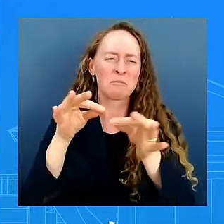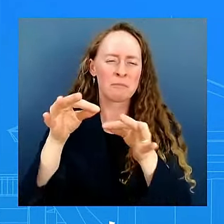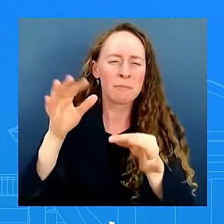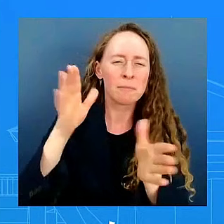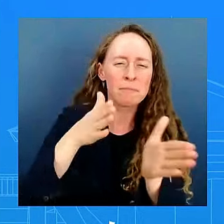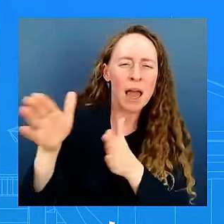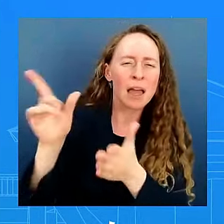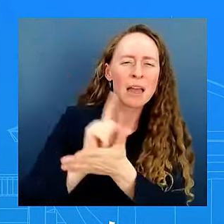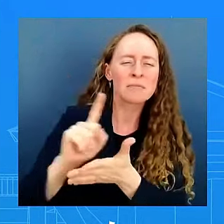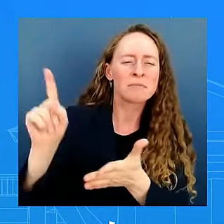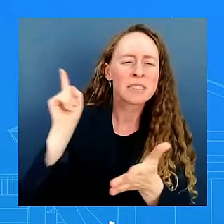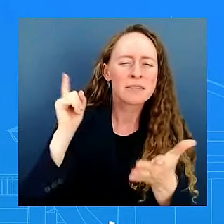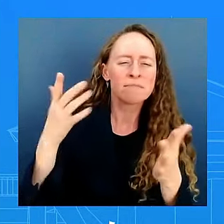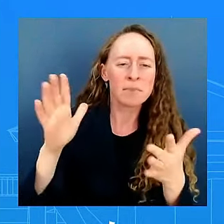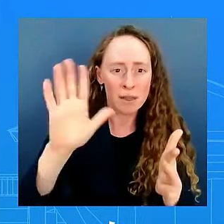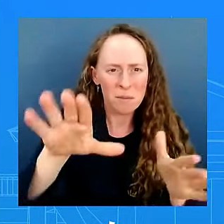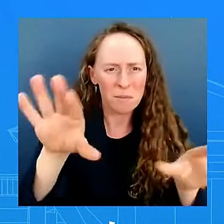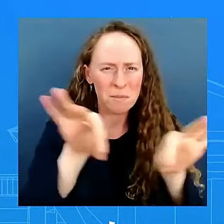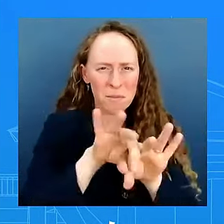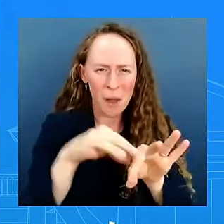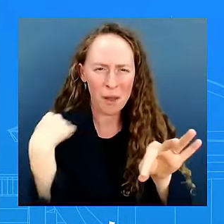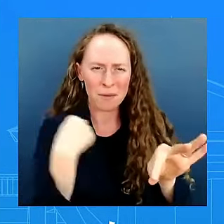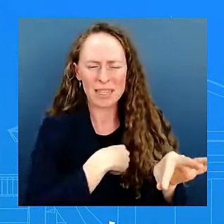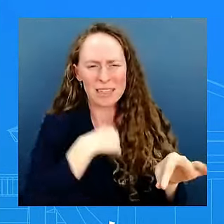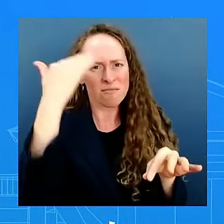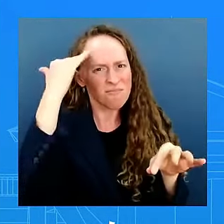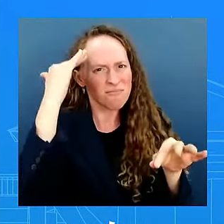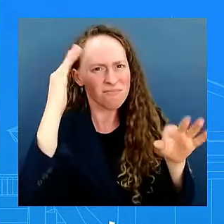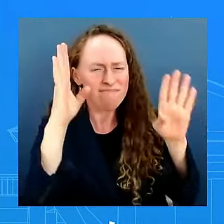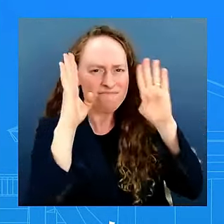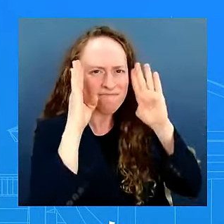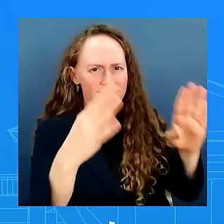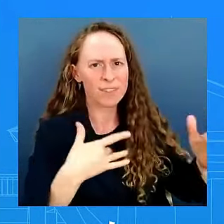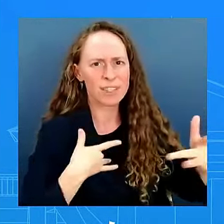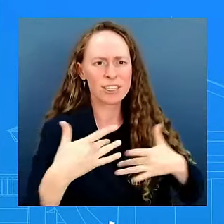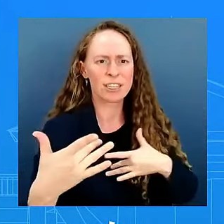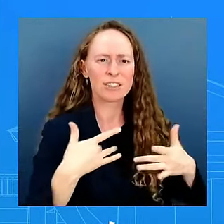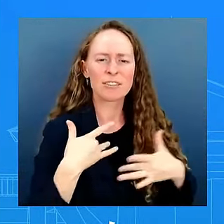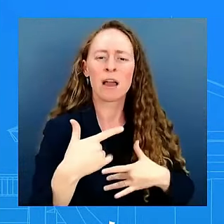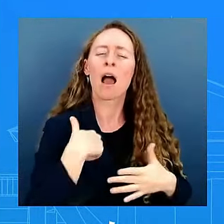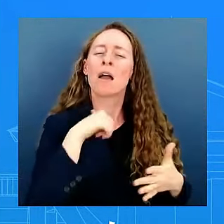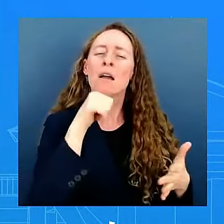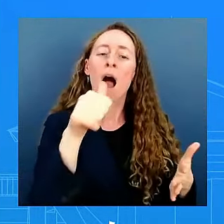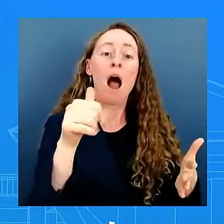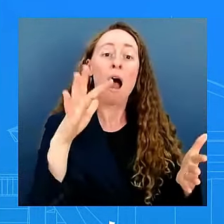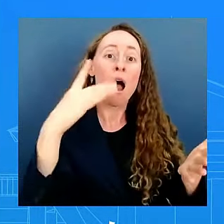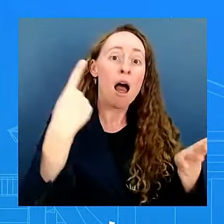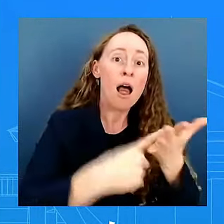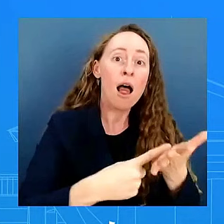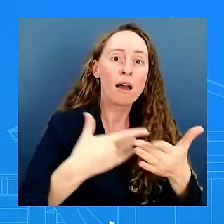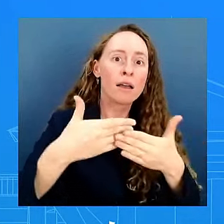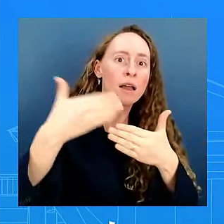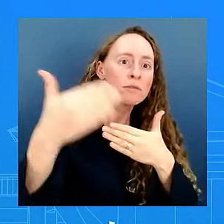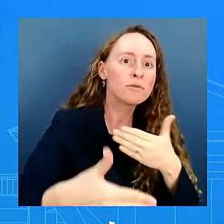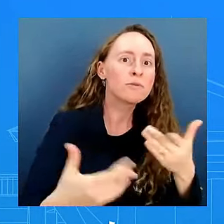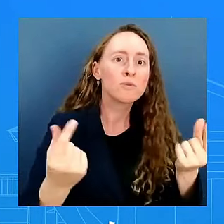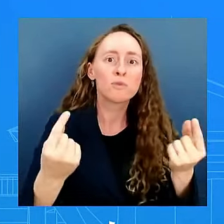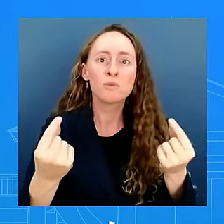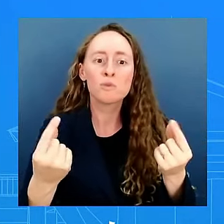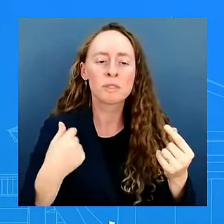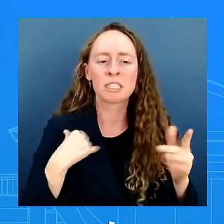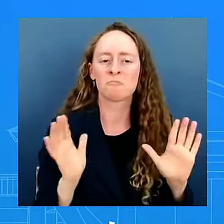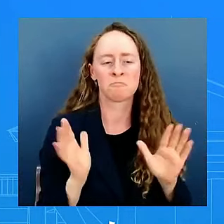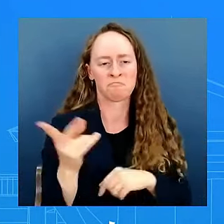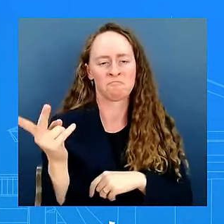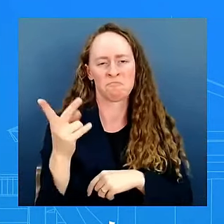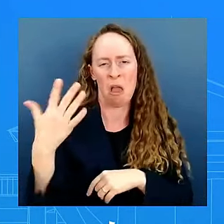they are taking it very seriously i'm not going to get into what's next certainly they will make uh announcements uh on their own if they